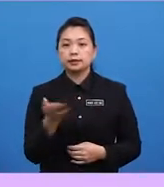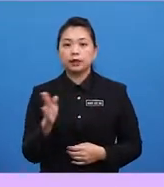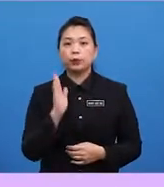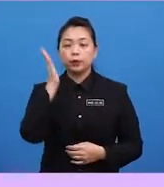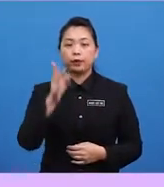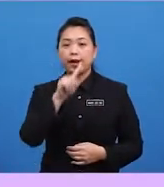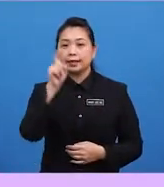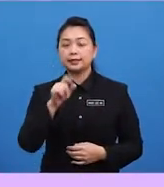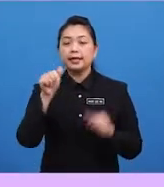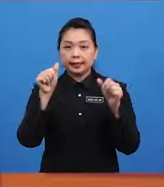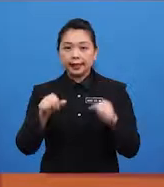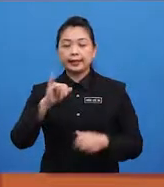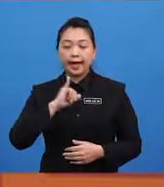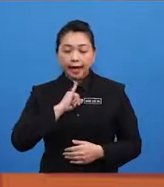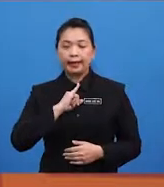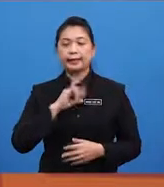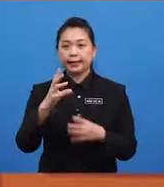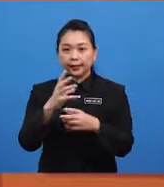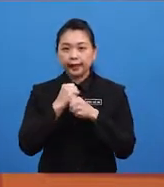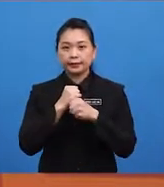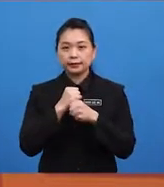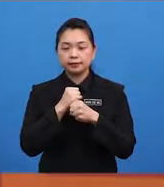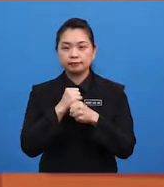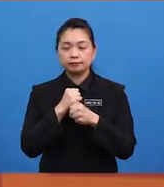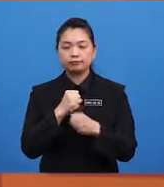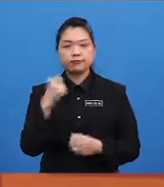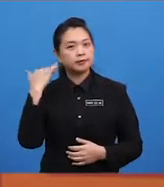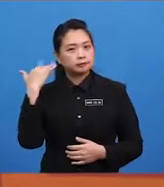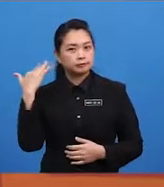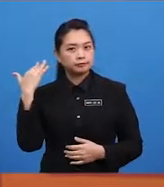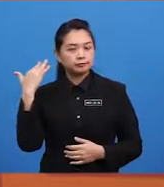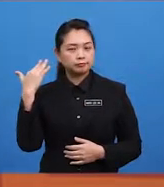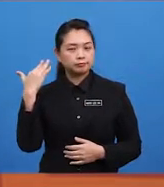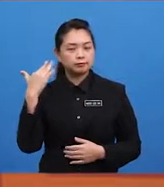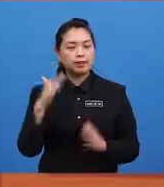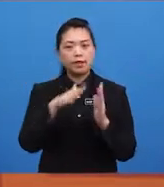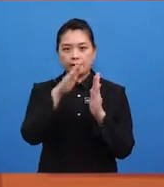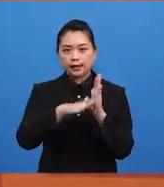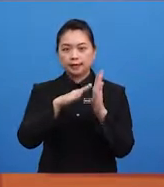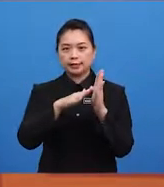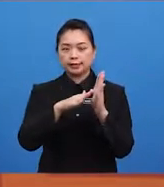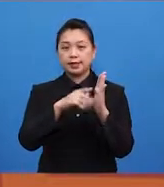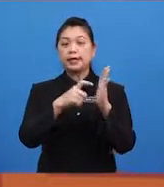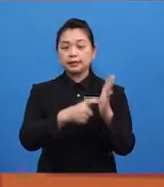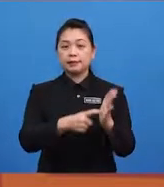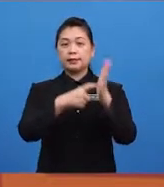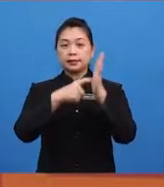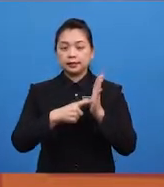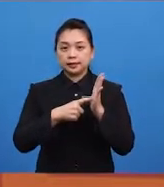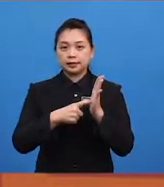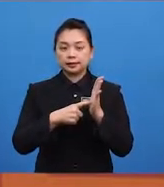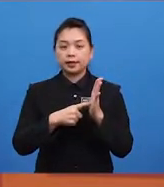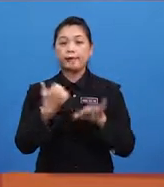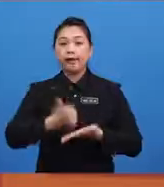can I get? This sounds less demanding and can help the flow of the